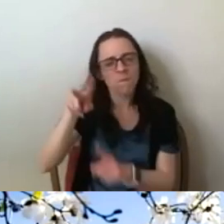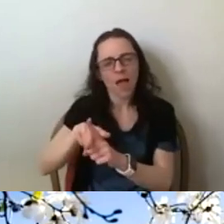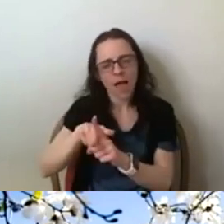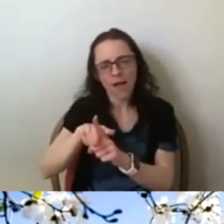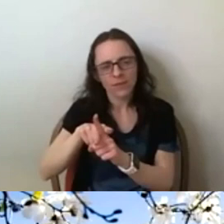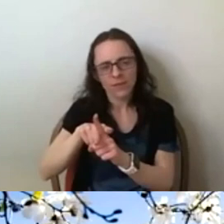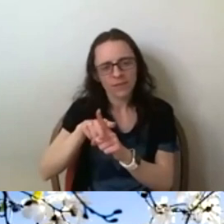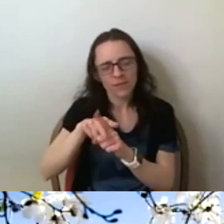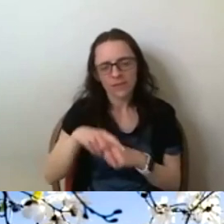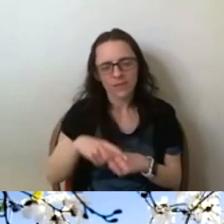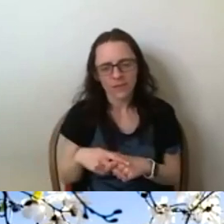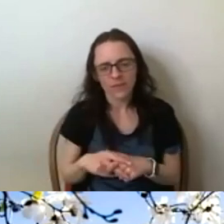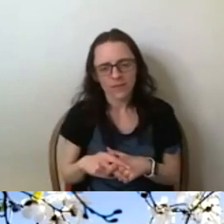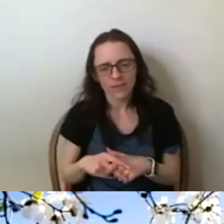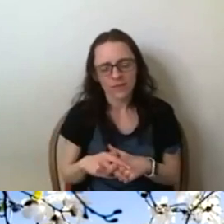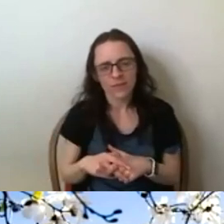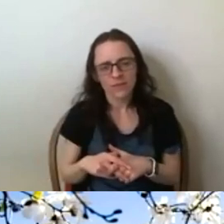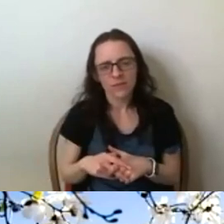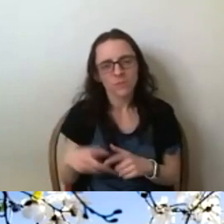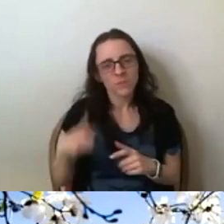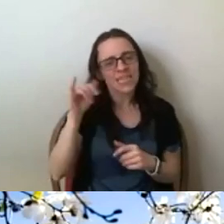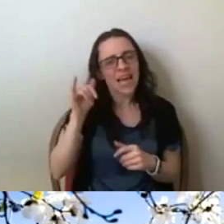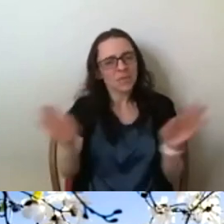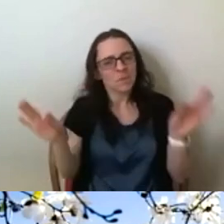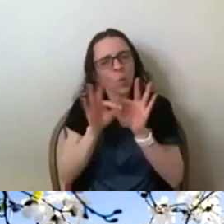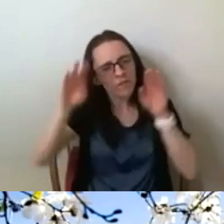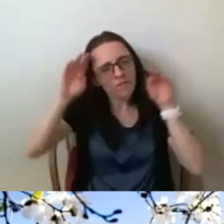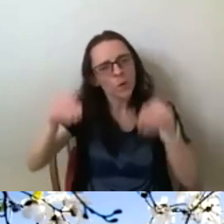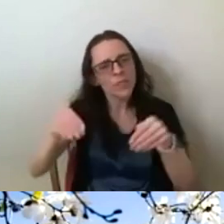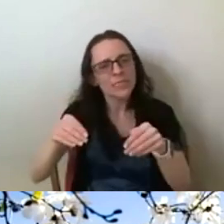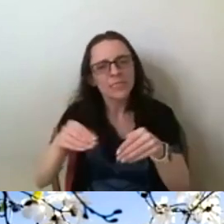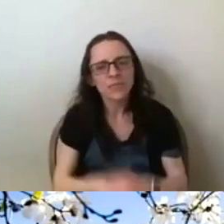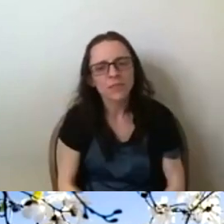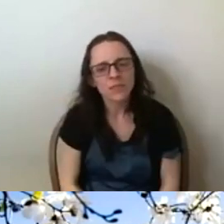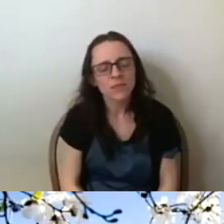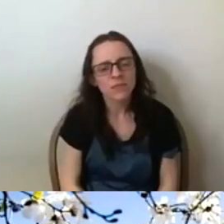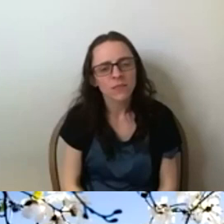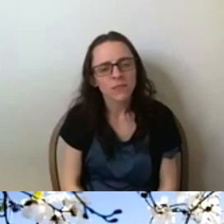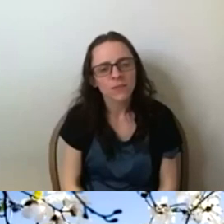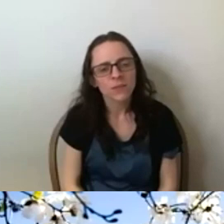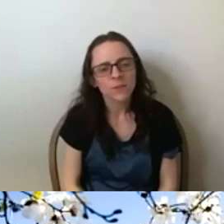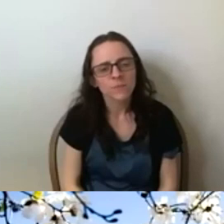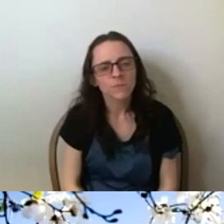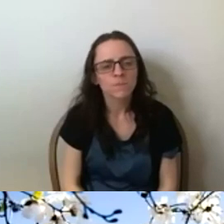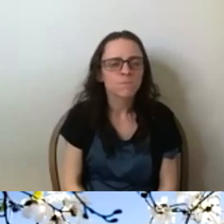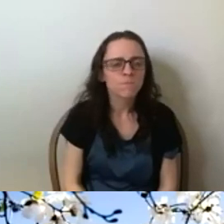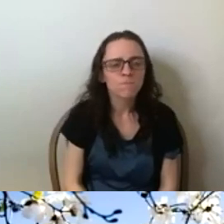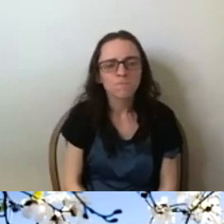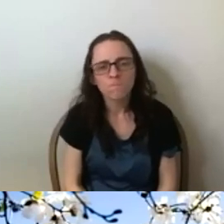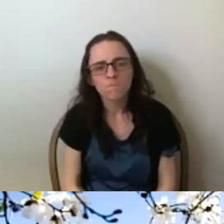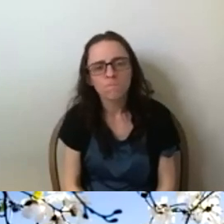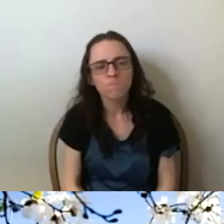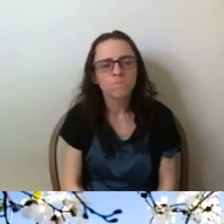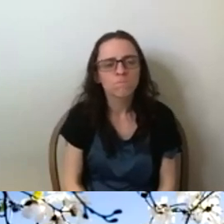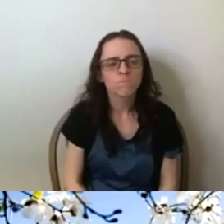because that is such an important focus. Um, I don't know, you know, if you want to